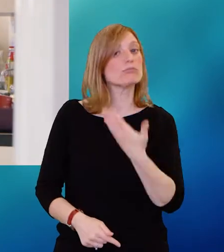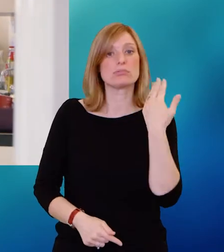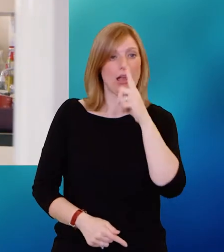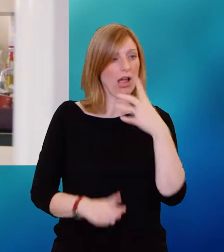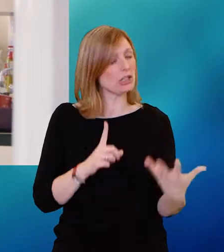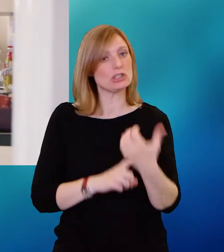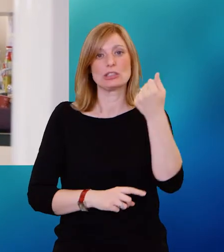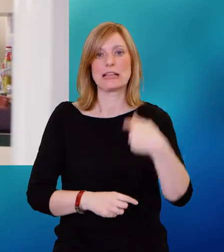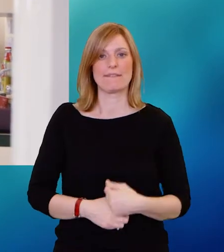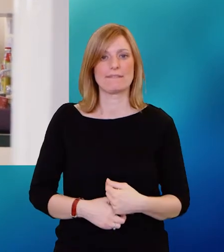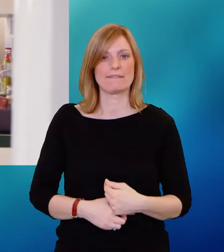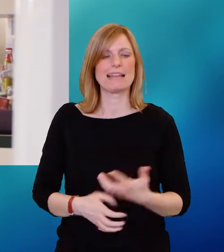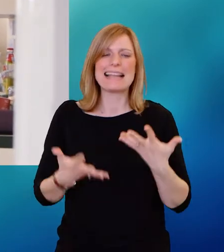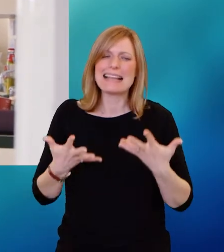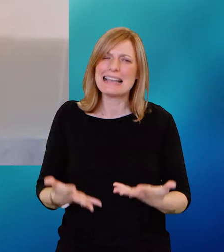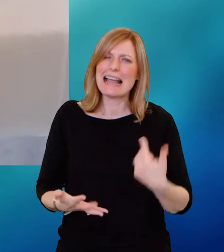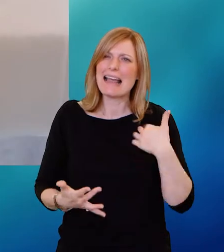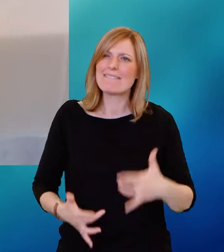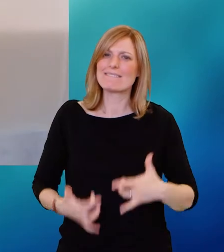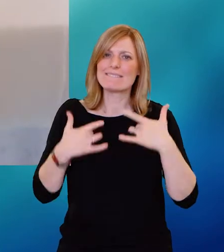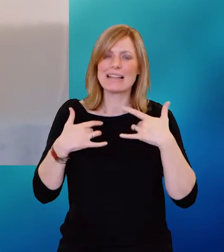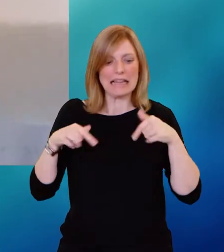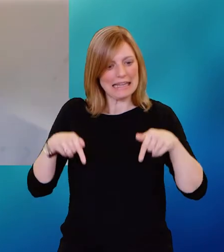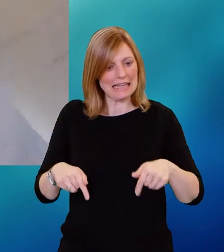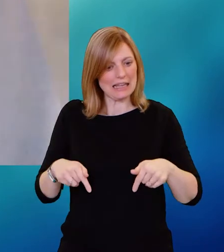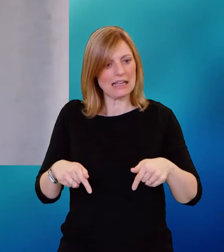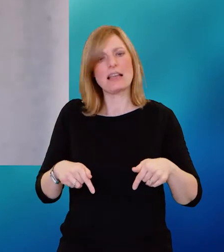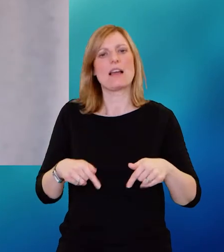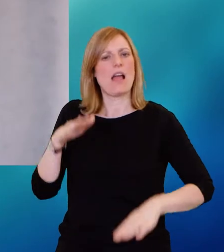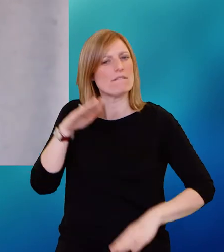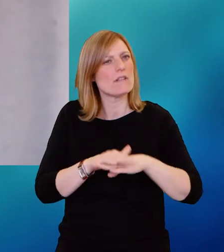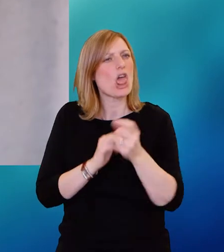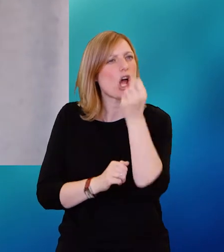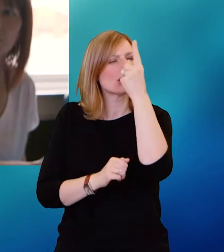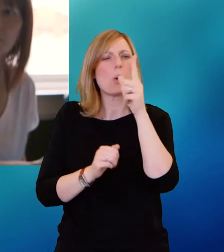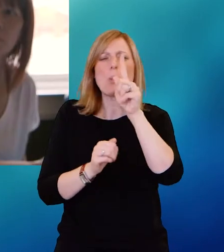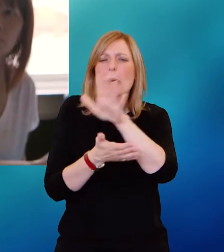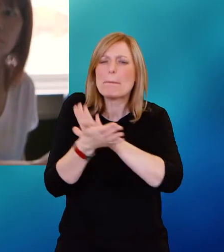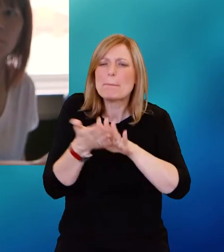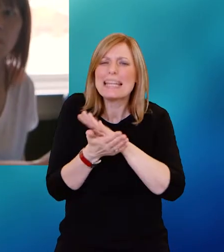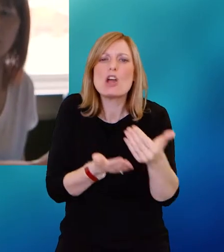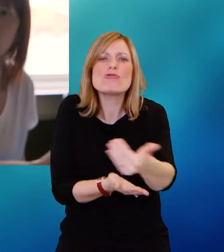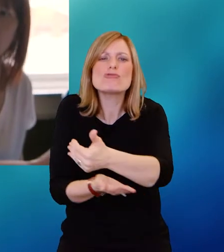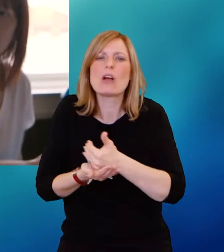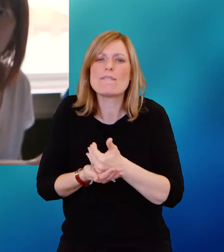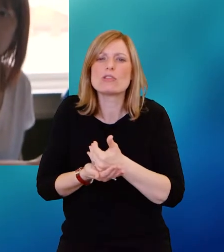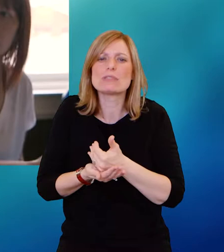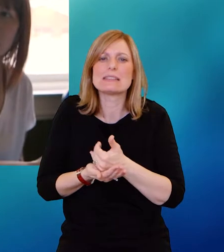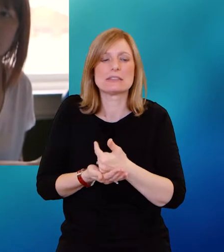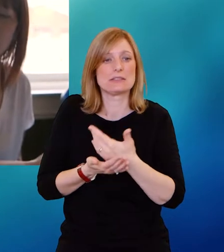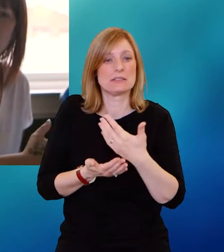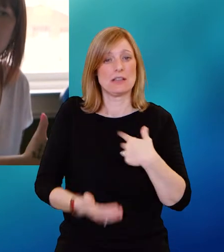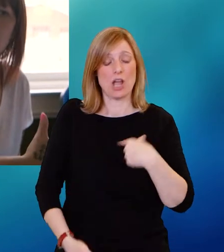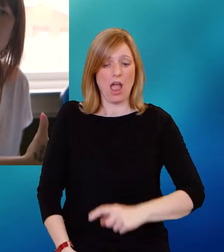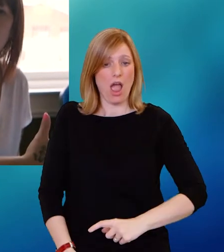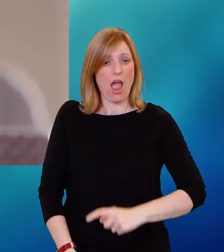It's given me a better understanding of recovery. My confidence has basically gone through the roof.